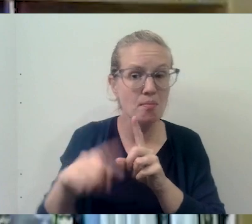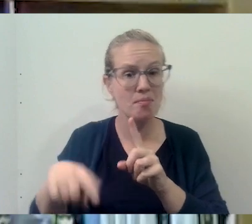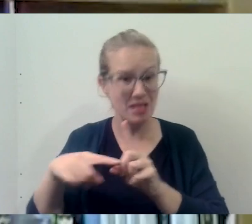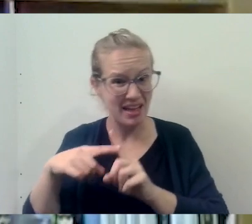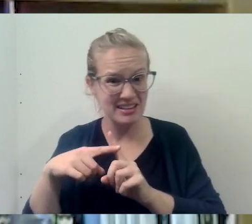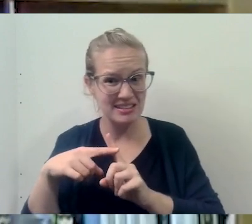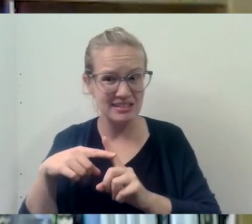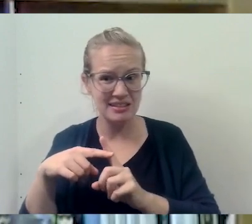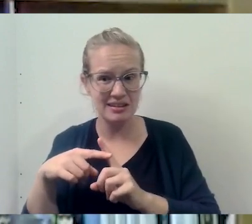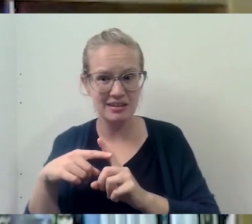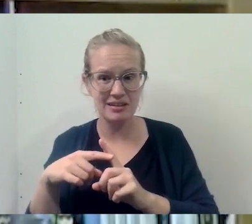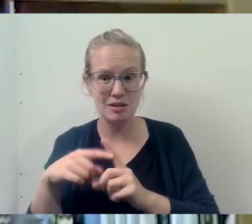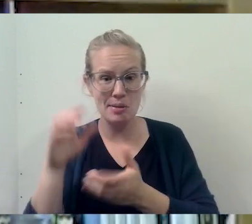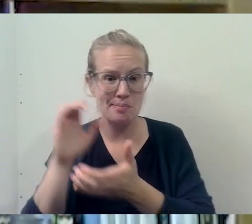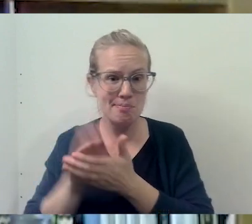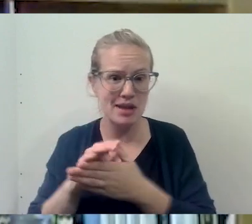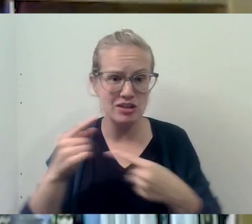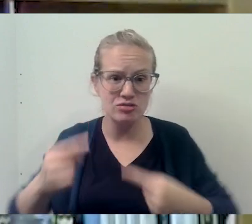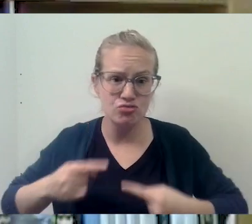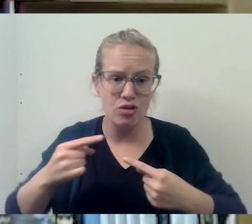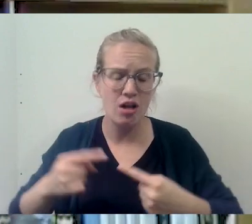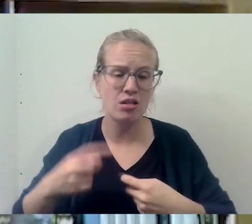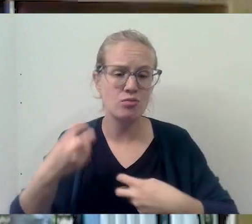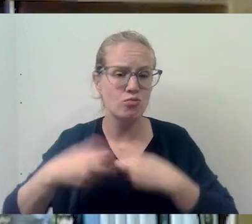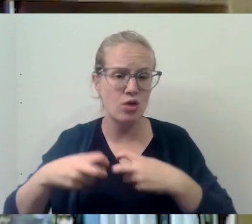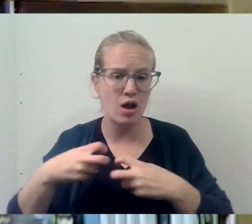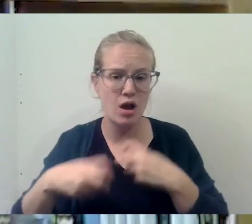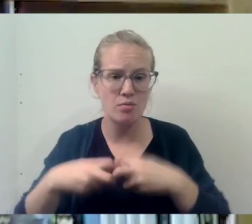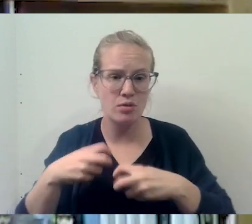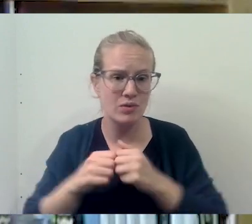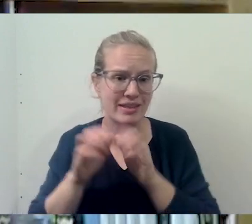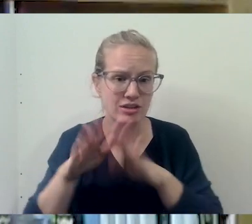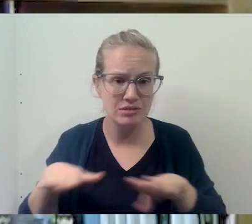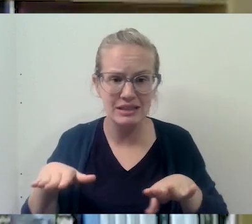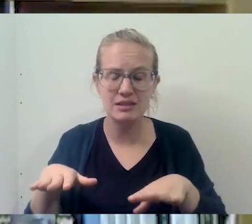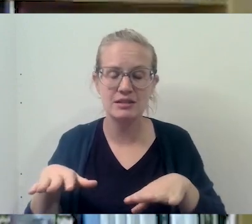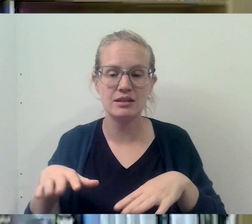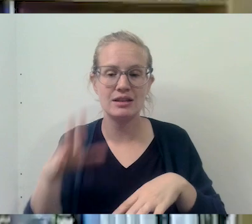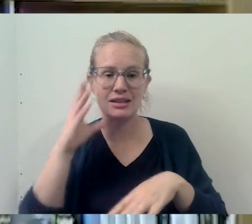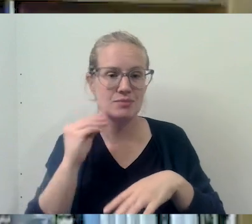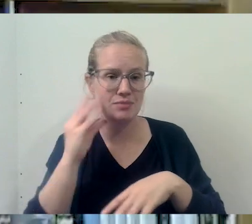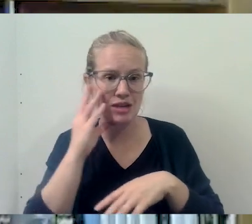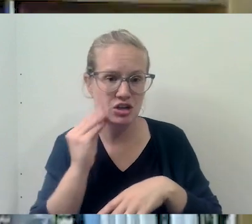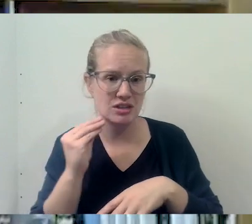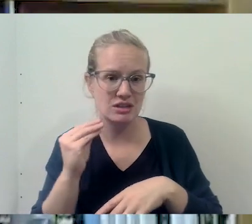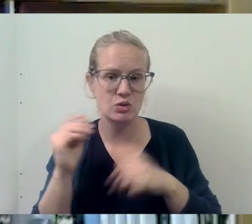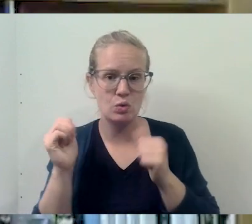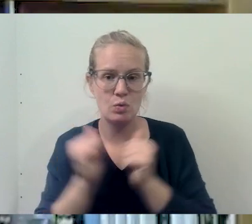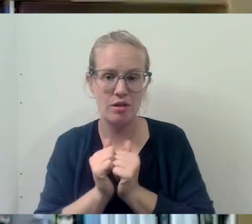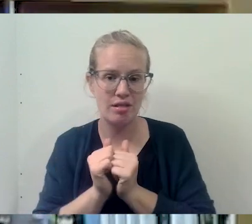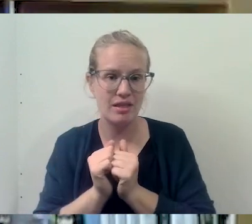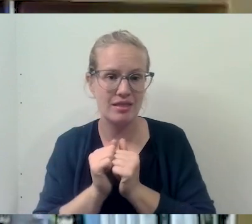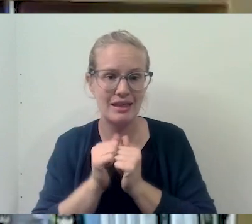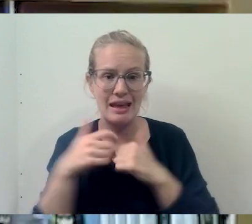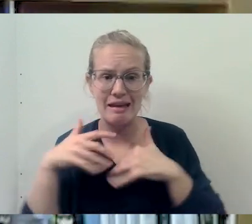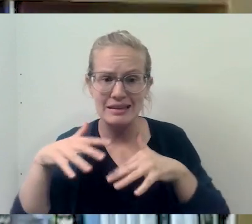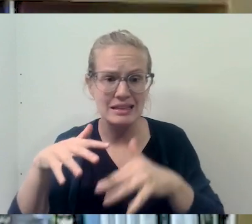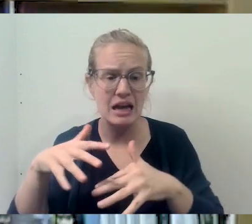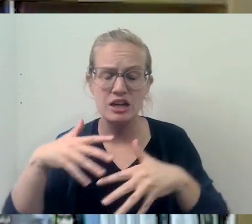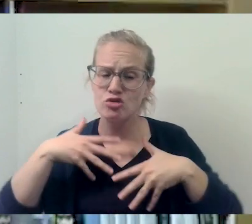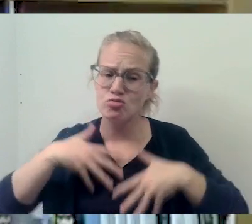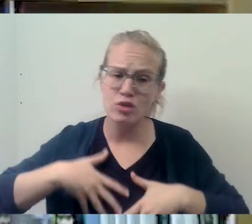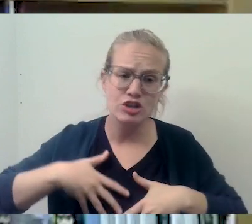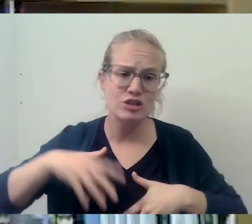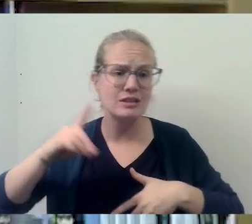but also just the, you know, their marital difficulties, their problems with their kids, their experience. With, uh, or